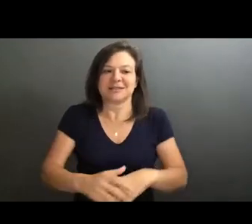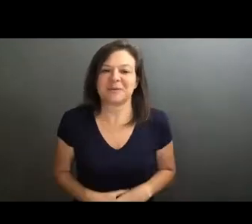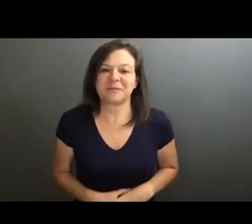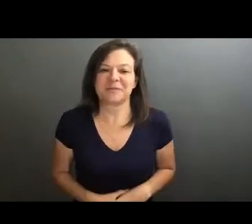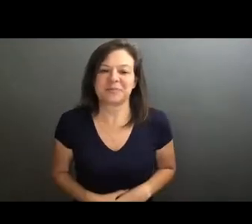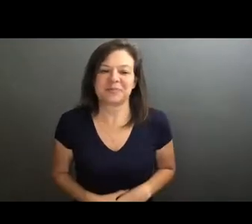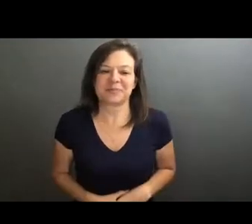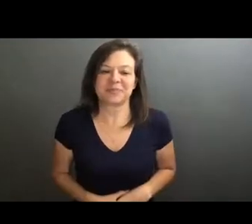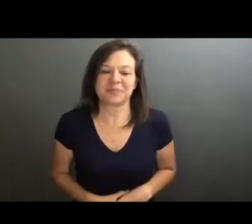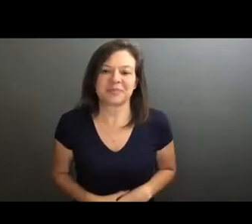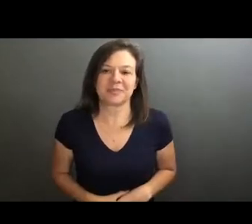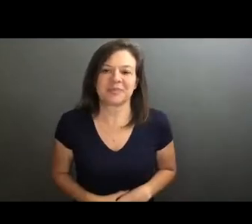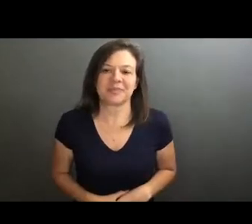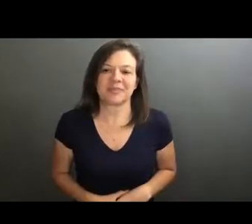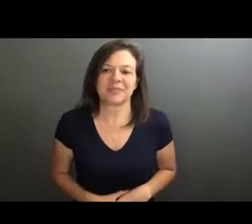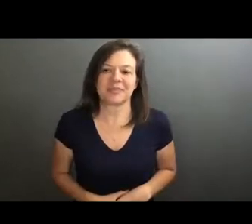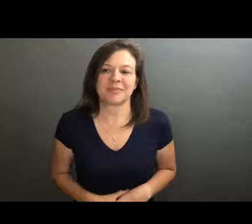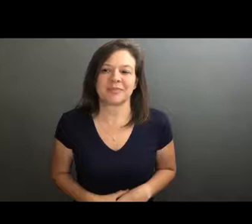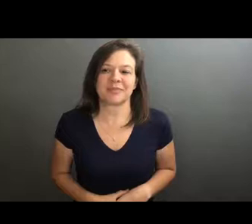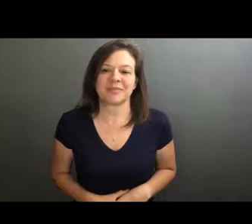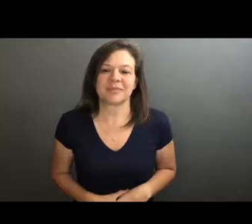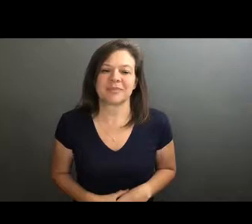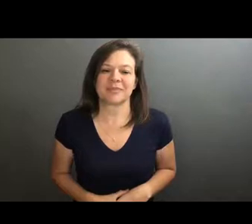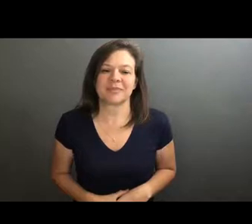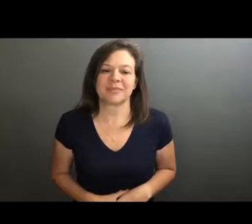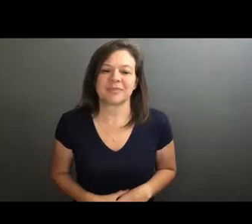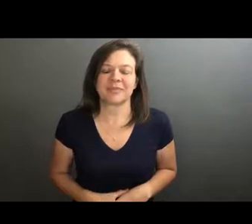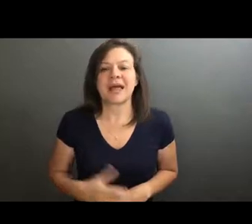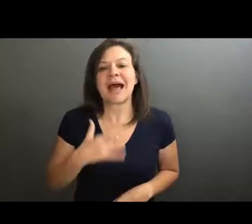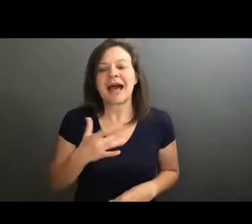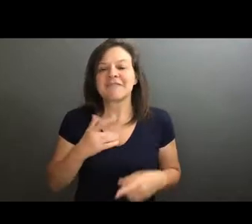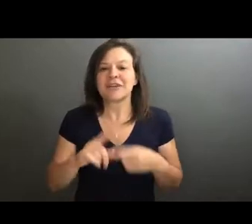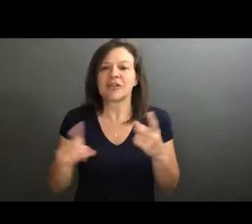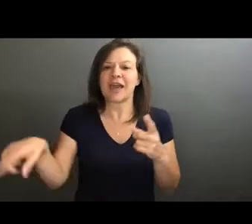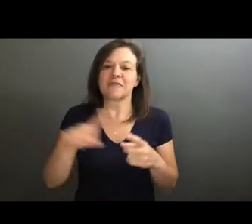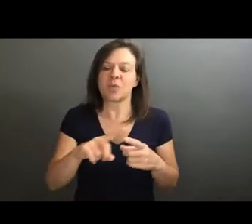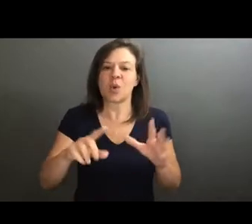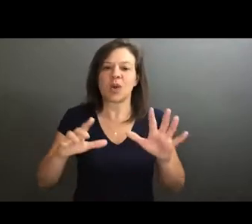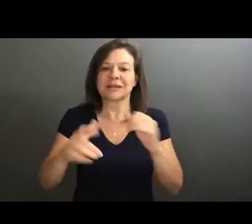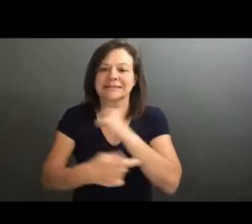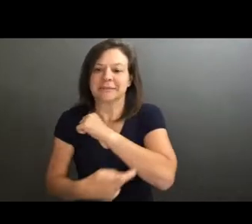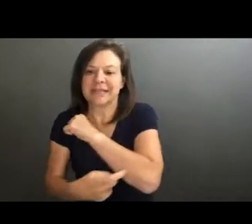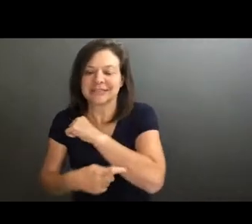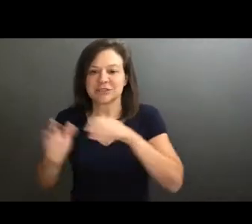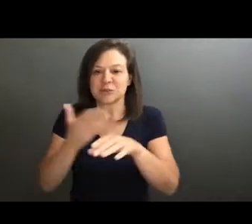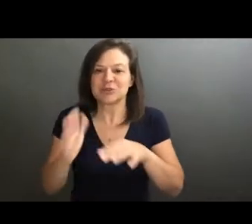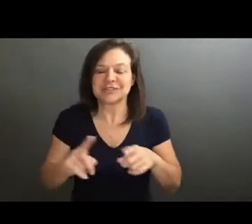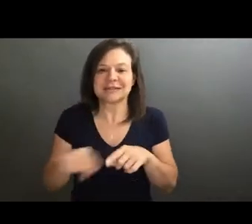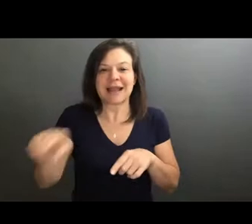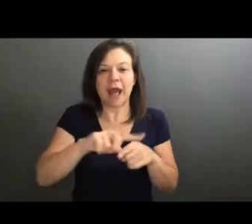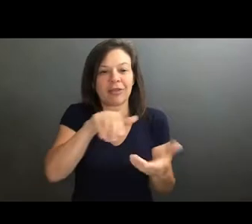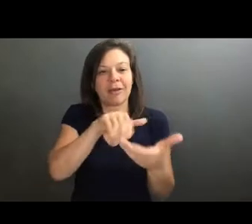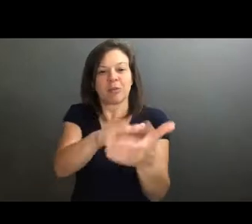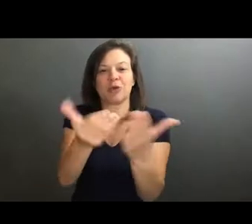And, and yeah, and I think just the way I feel like they have a little more, I would say, I feel like patience for new music there or something like that, or just the way they approach new works in general,